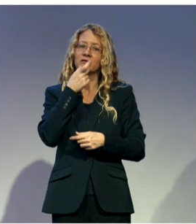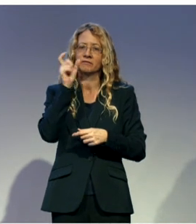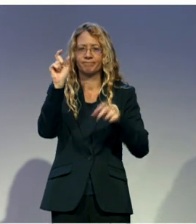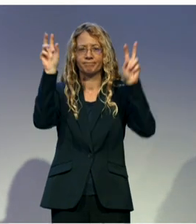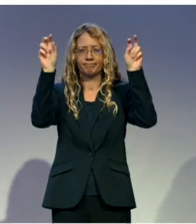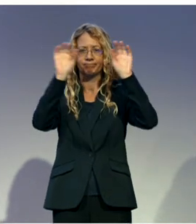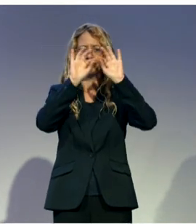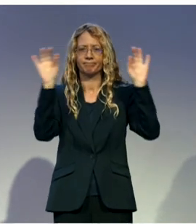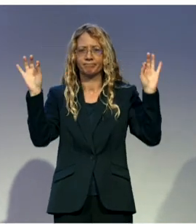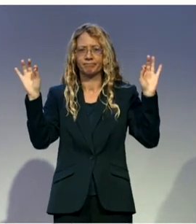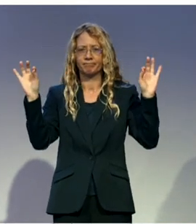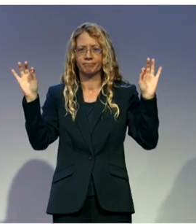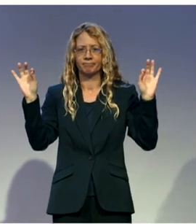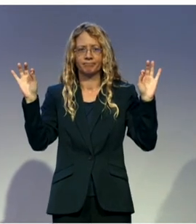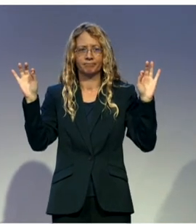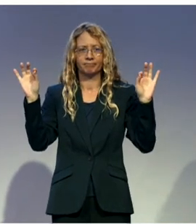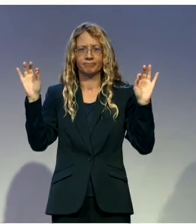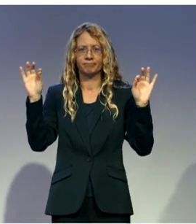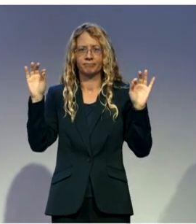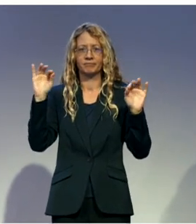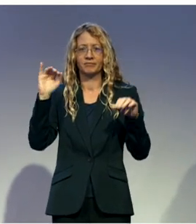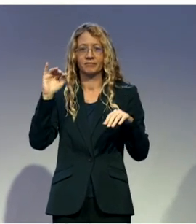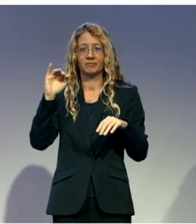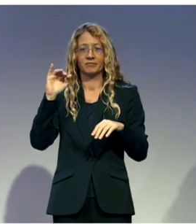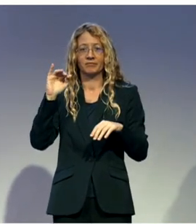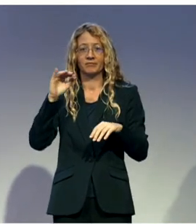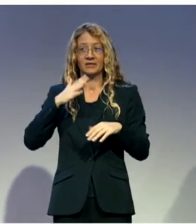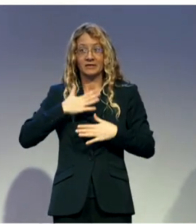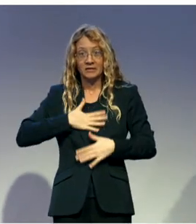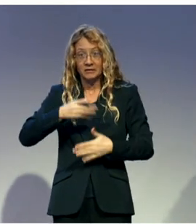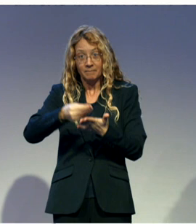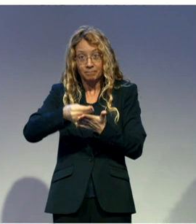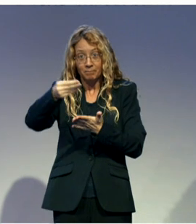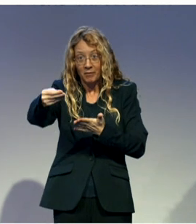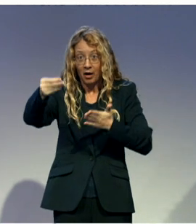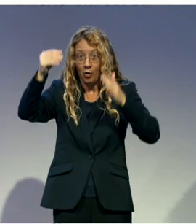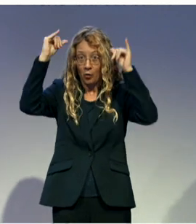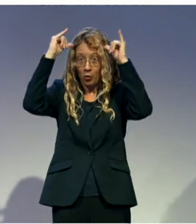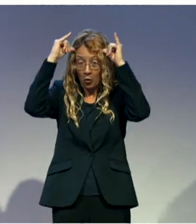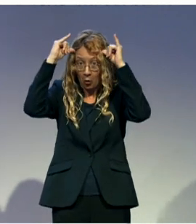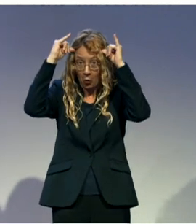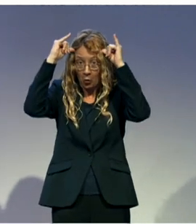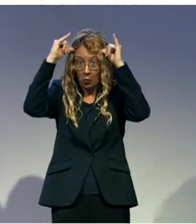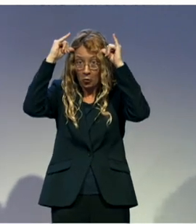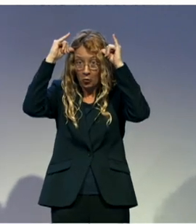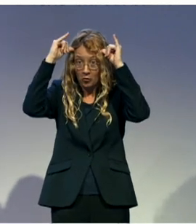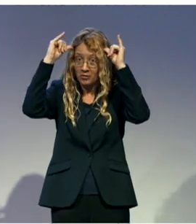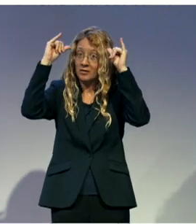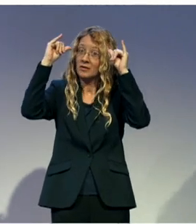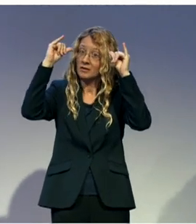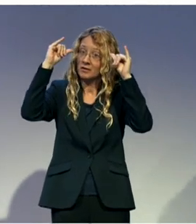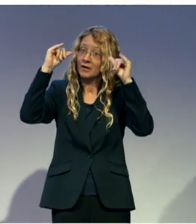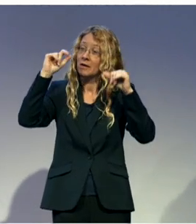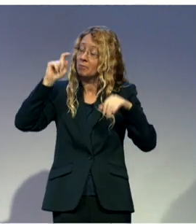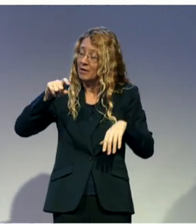you must start to own a hen. So, we said, we're not going to bite it big, we'll start slow.